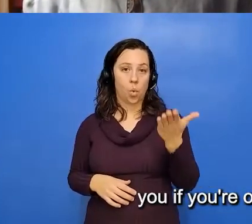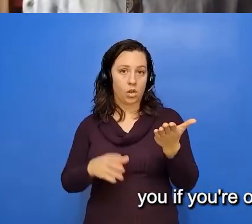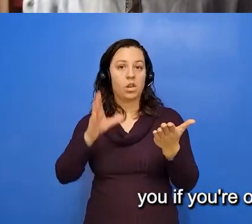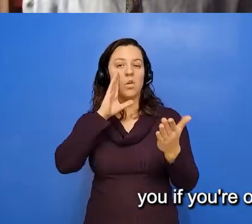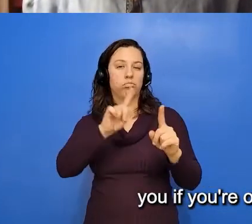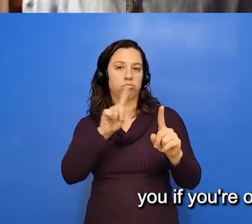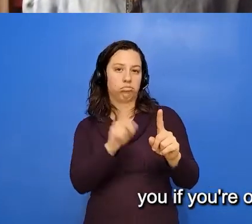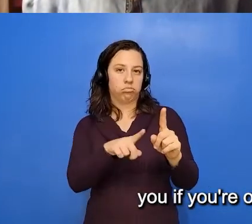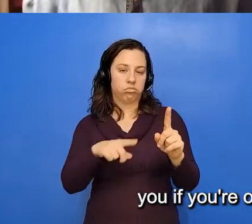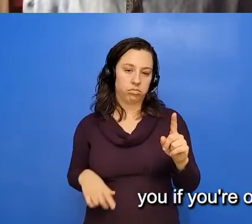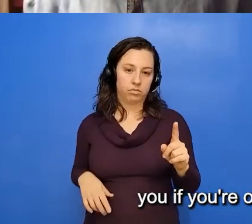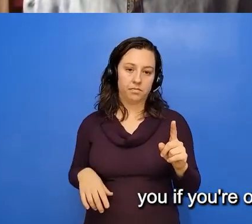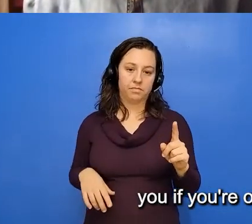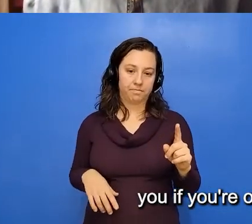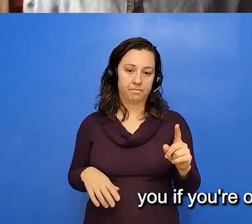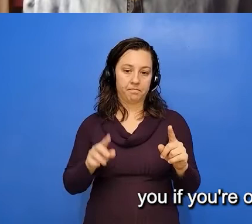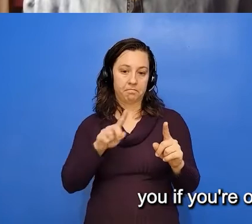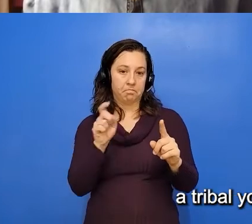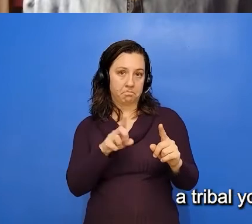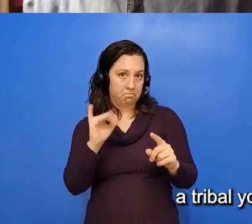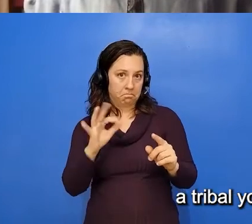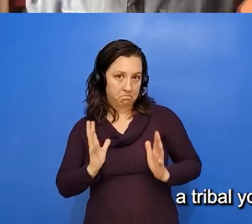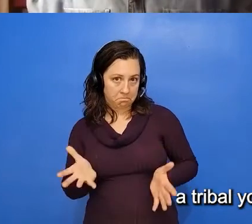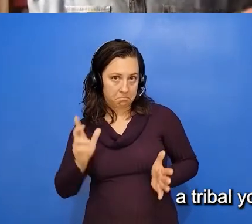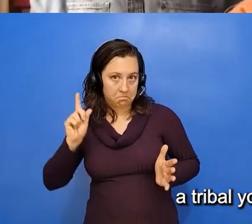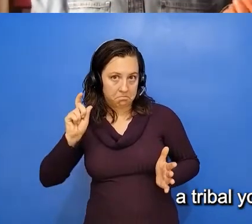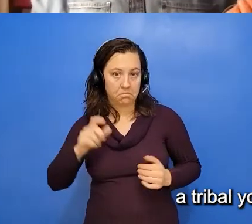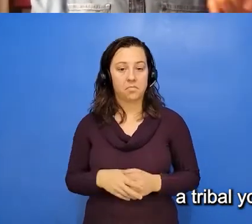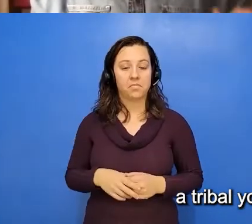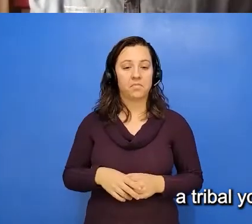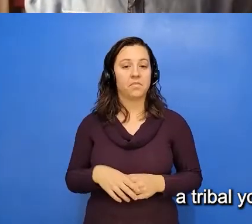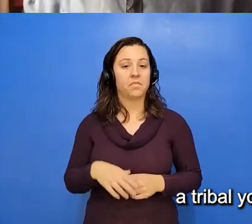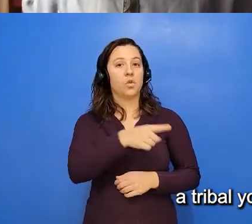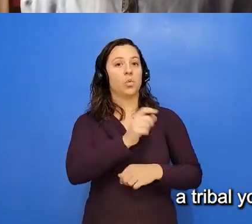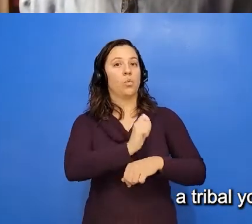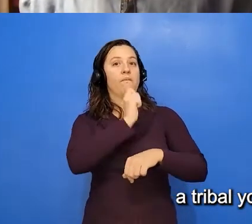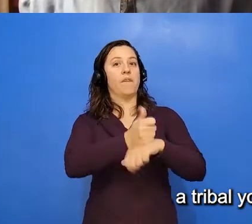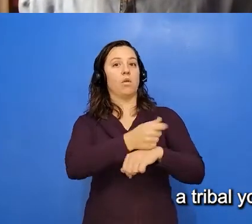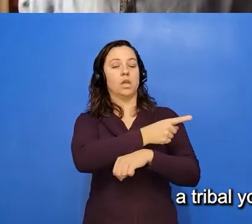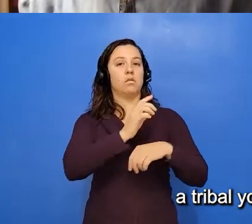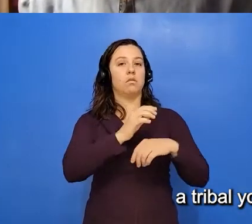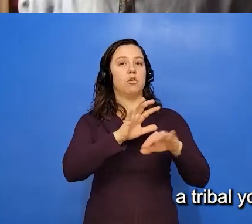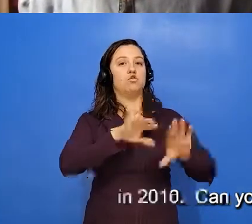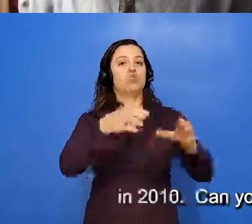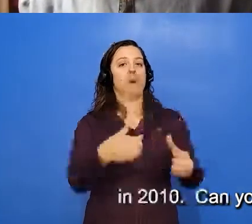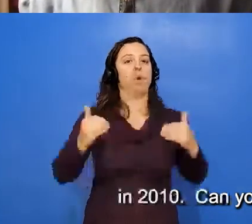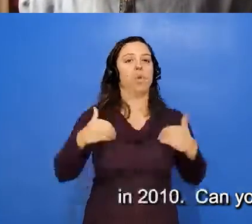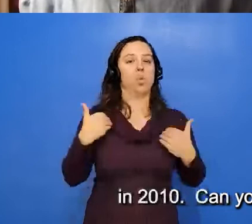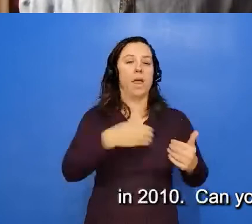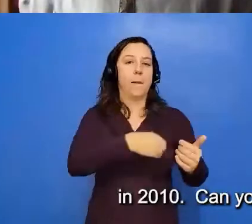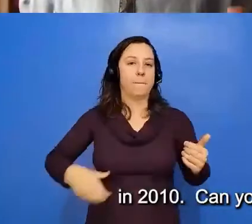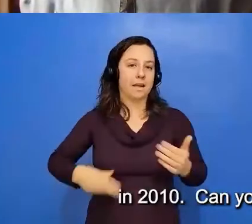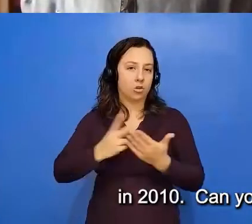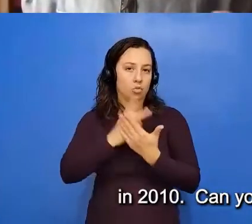of you, if you're okay with that. So you founded a tribal youth ambassador program in 2010.